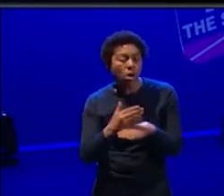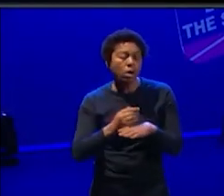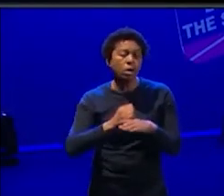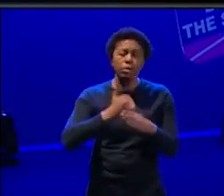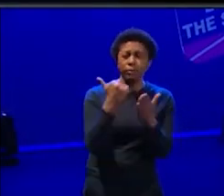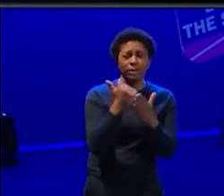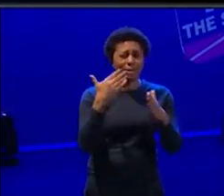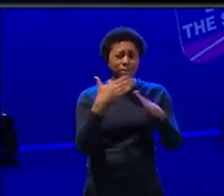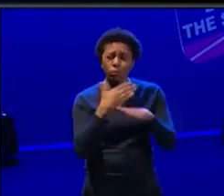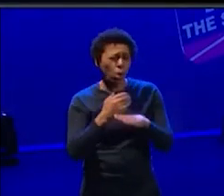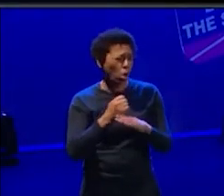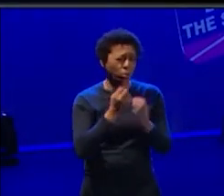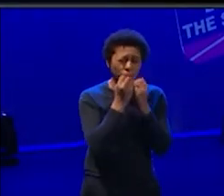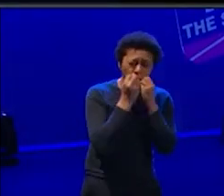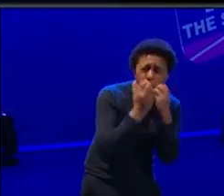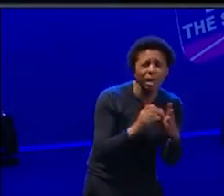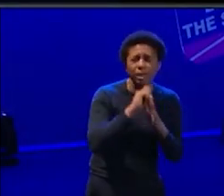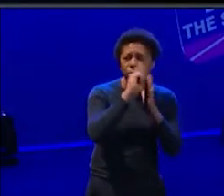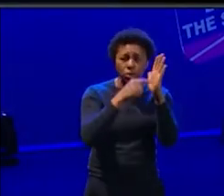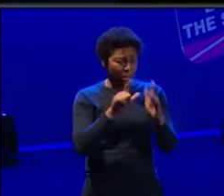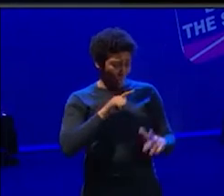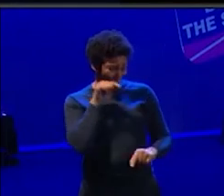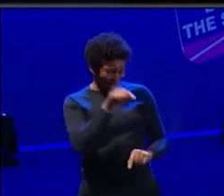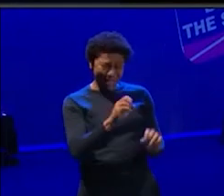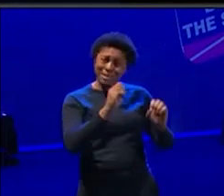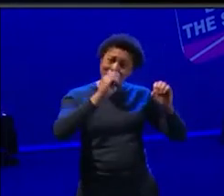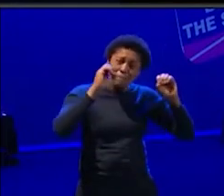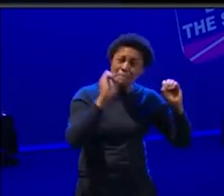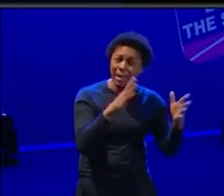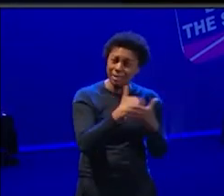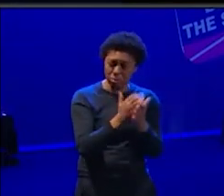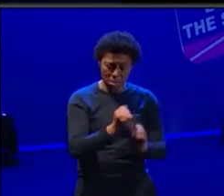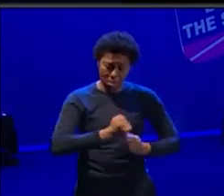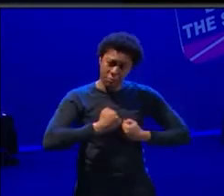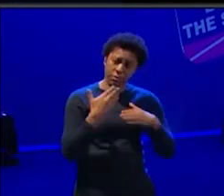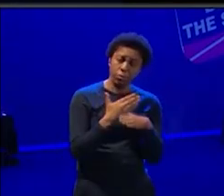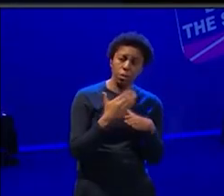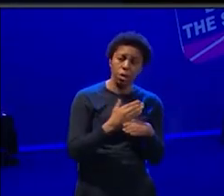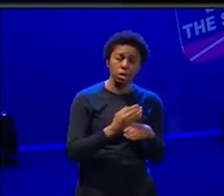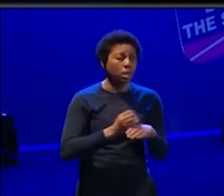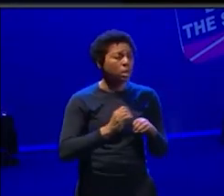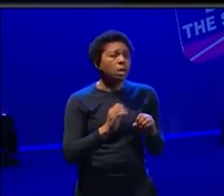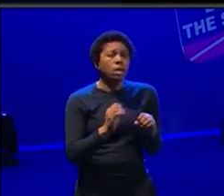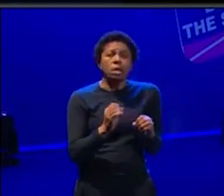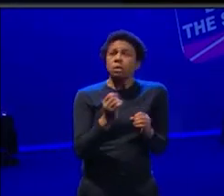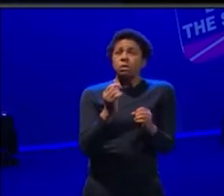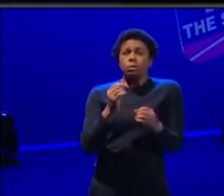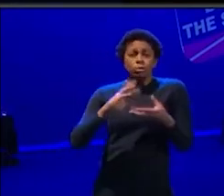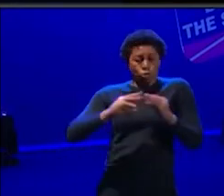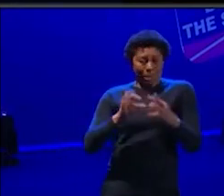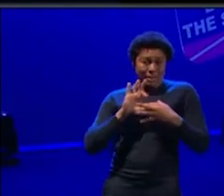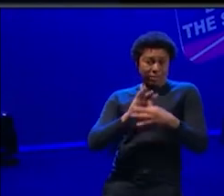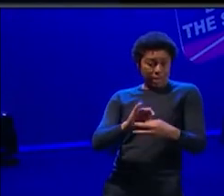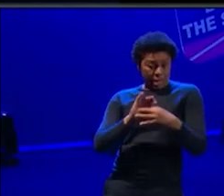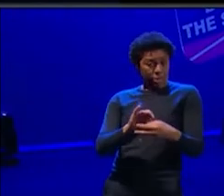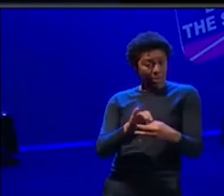projects we have going on because it's the best part to be honest with you, in my opinion, like there's nothing that has more heart than the creative engagement